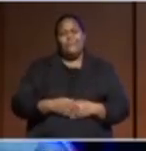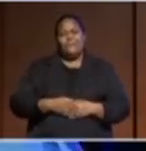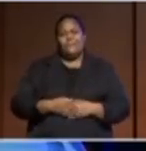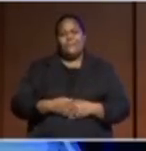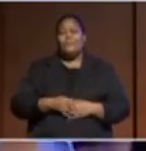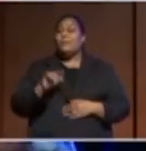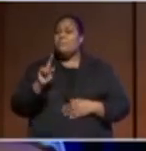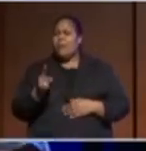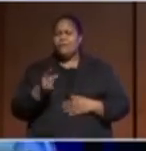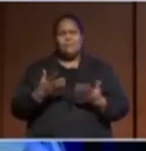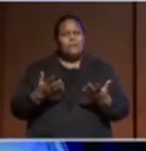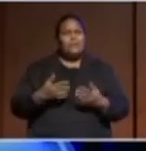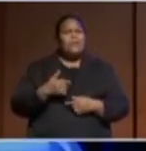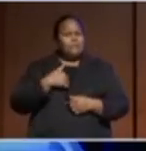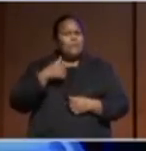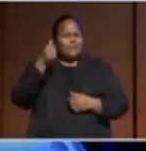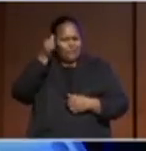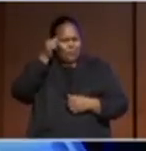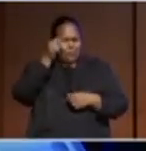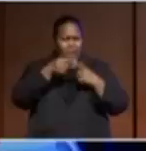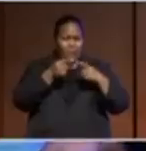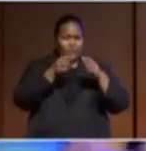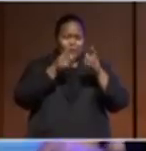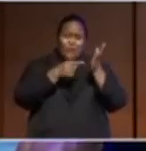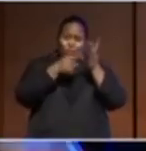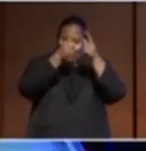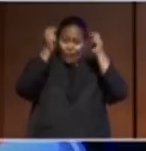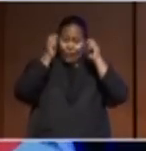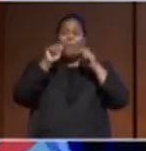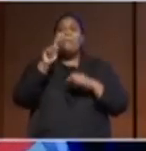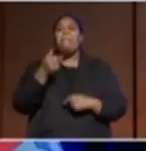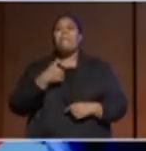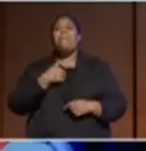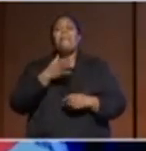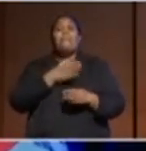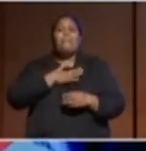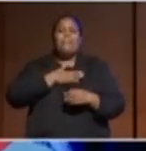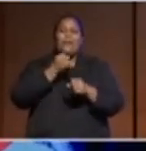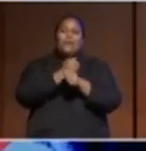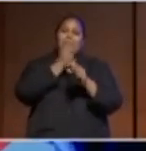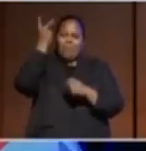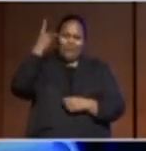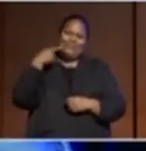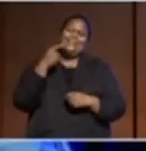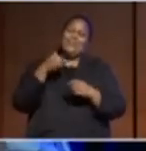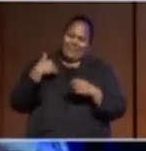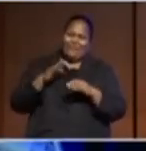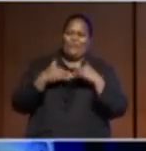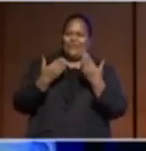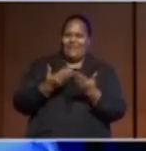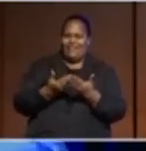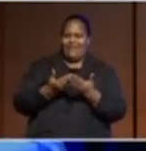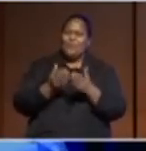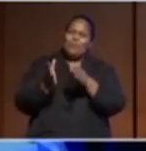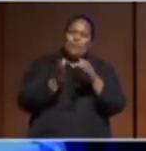advantages that I had, although I lived outside of Tuvalu, I had my grandparents living with me. And so I believe that many of the